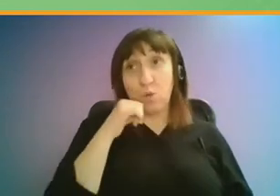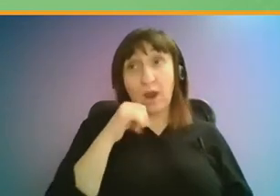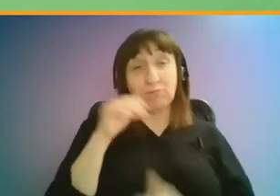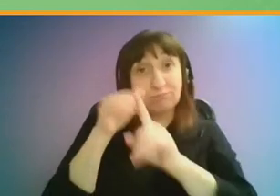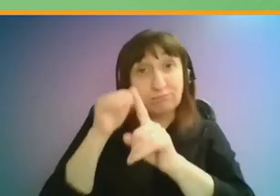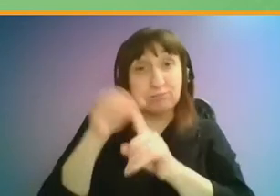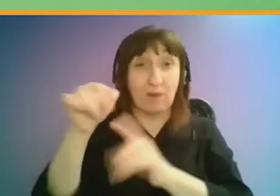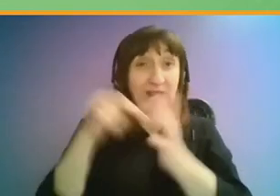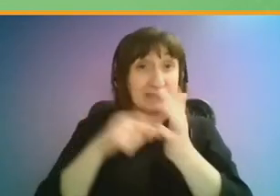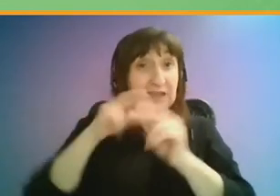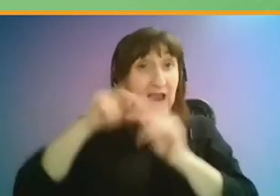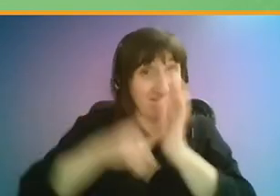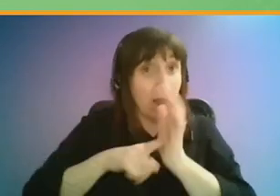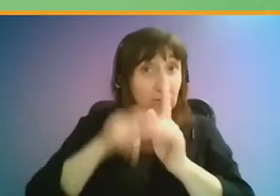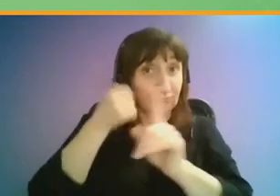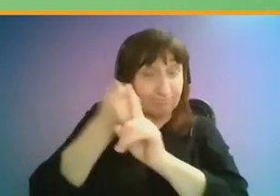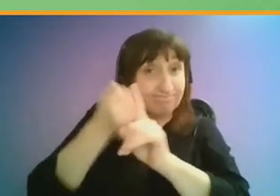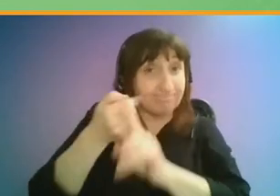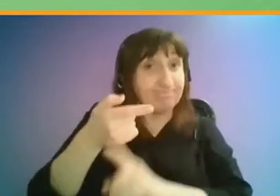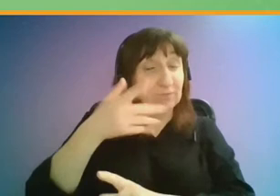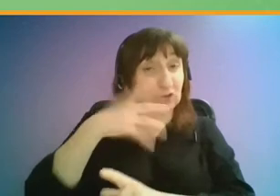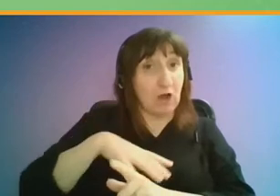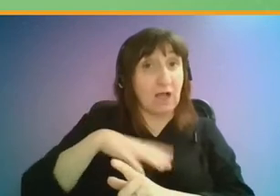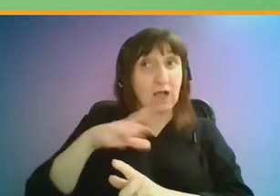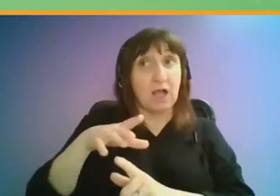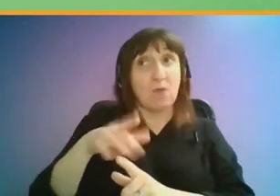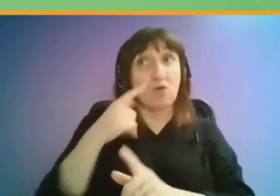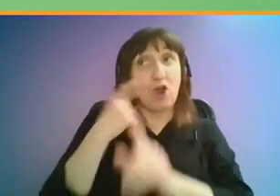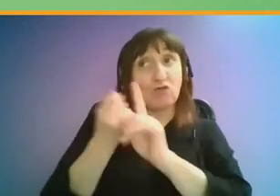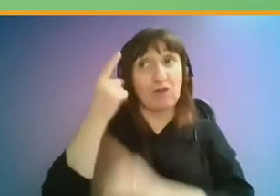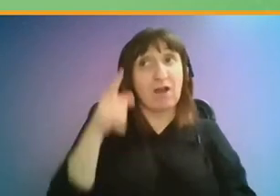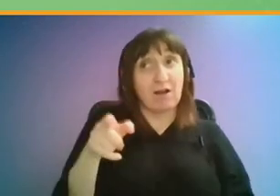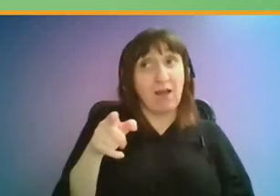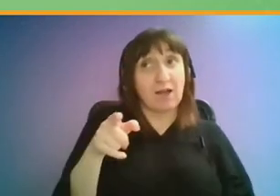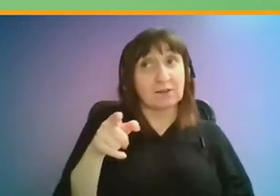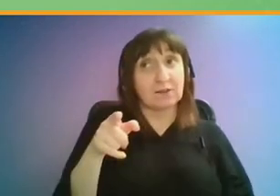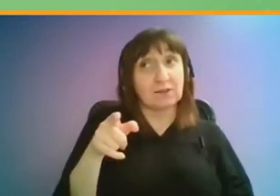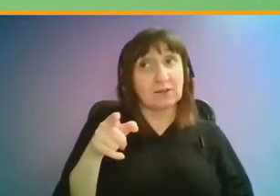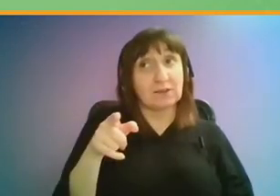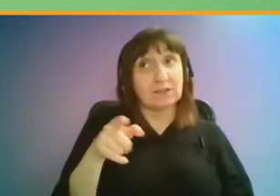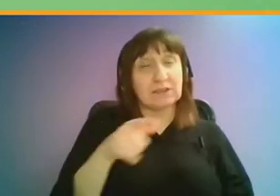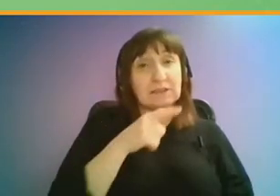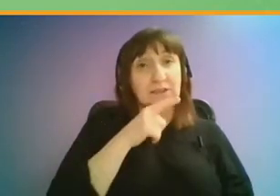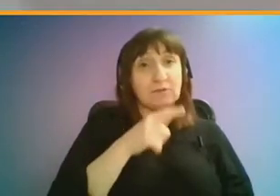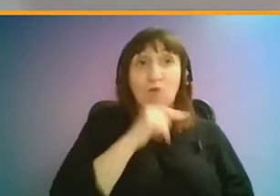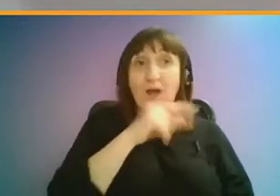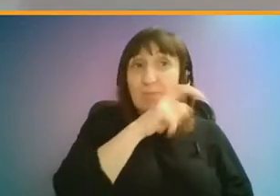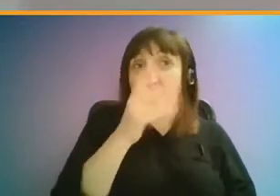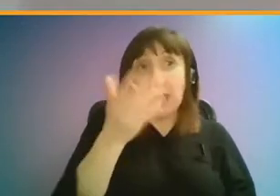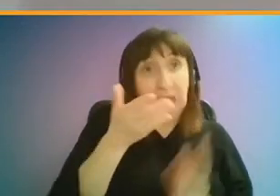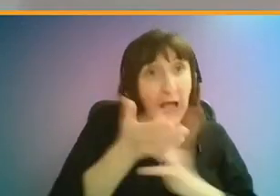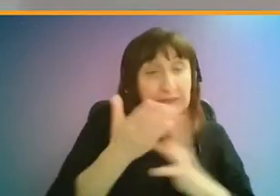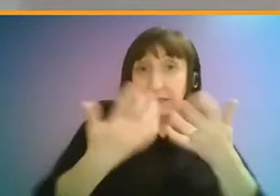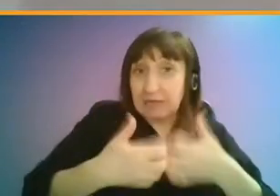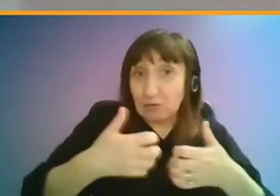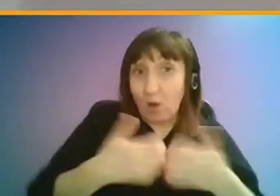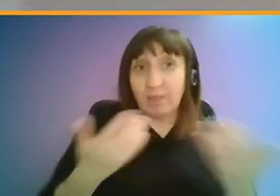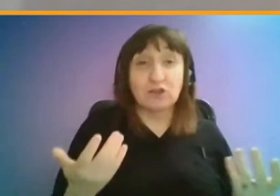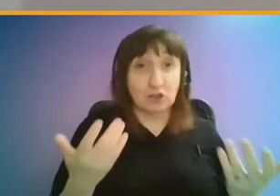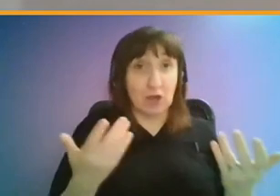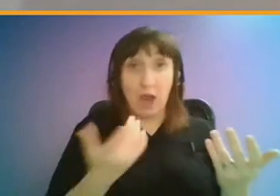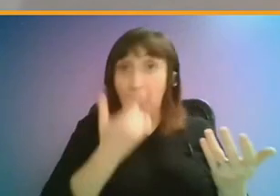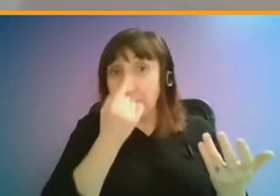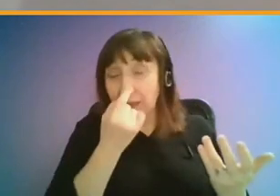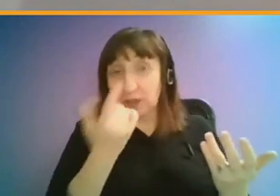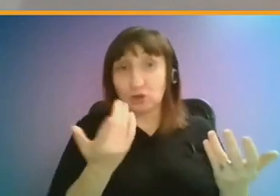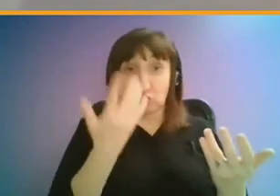with TfL on to kind of get that to make, because we recognise that the lot of technology, but not everyone has had the ability